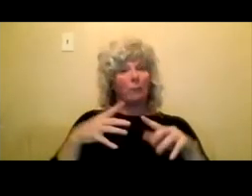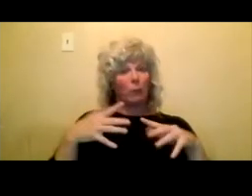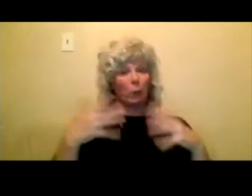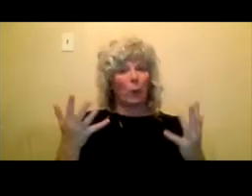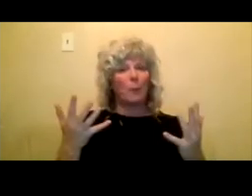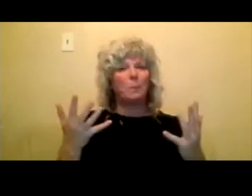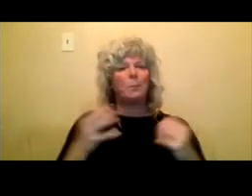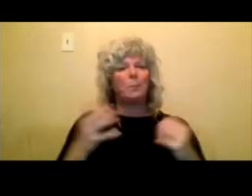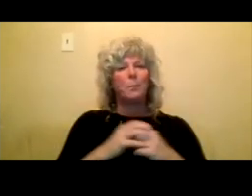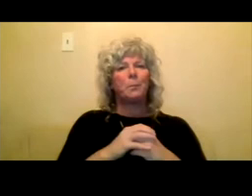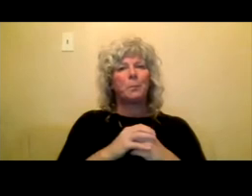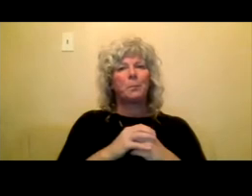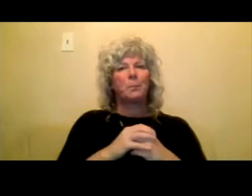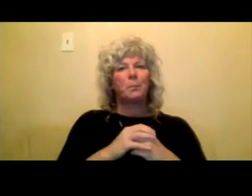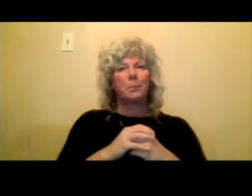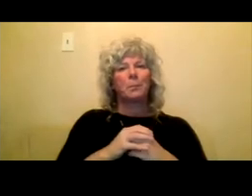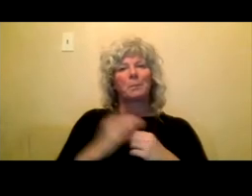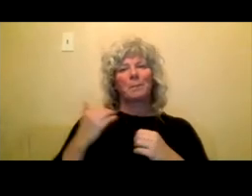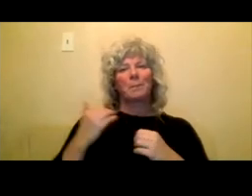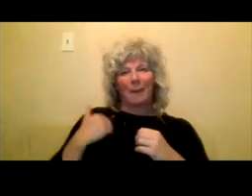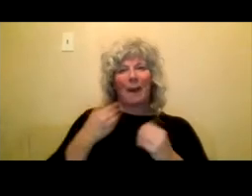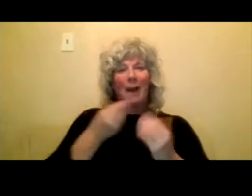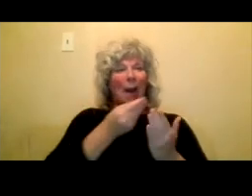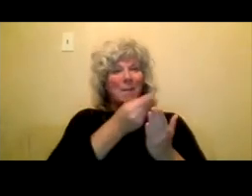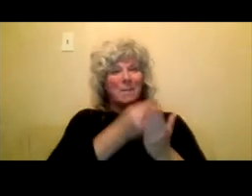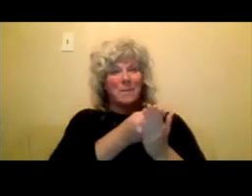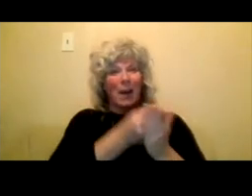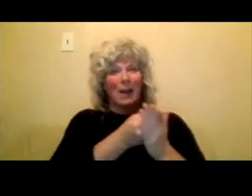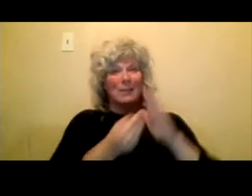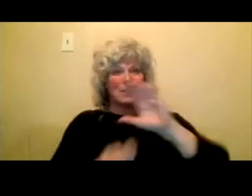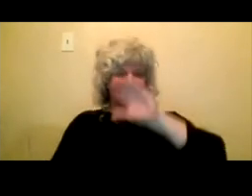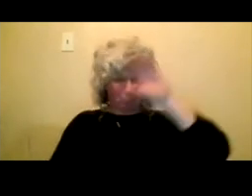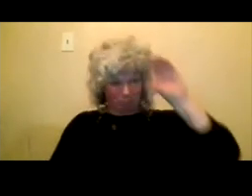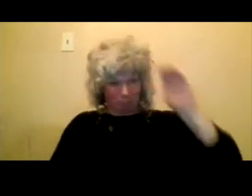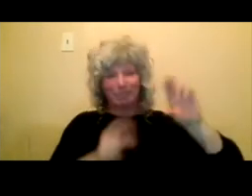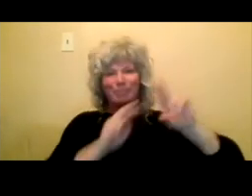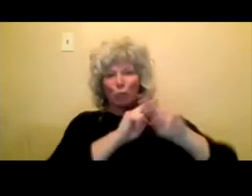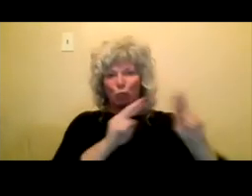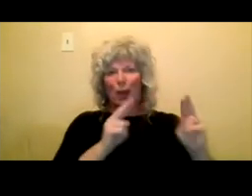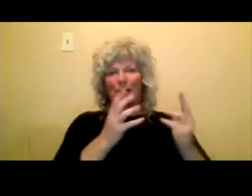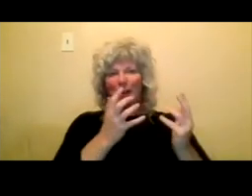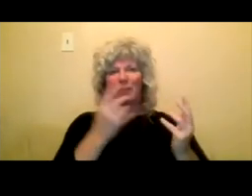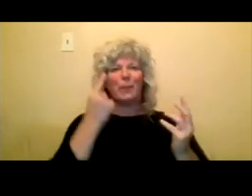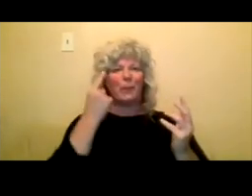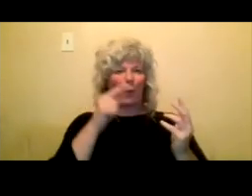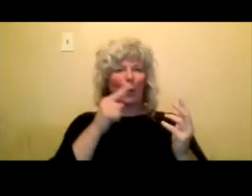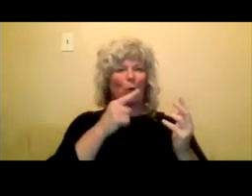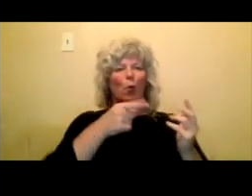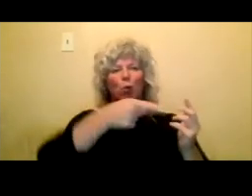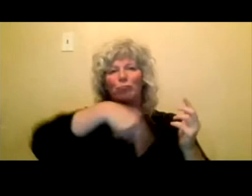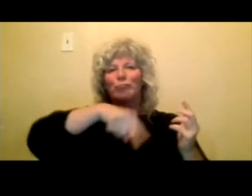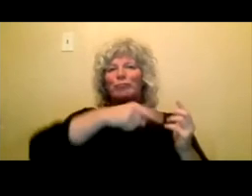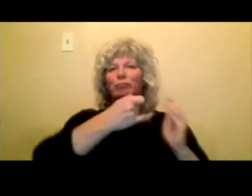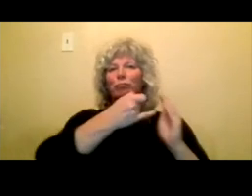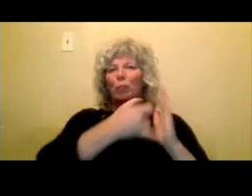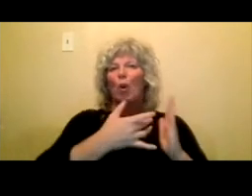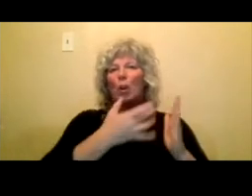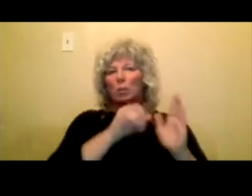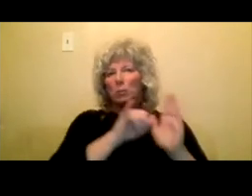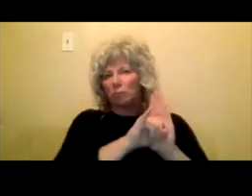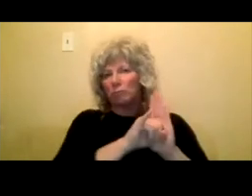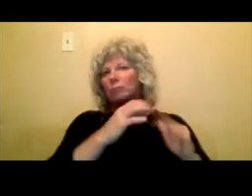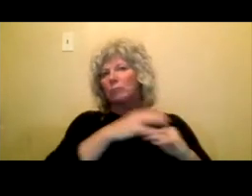funds specifically set aside for Indigenous artists and the assessment process